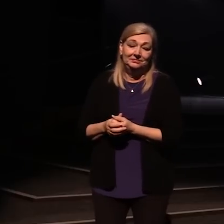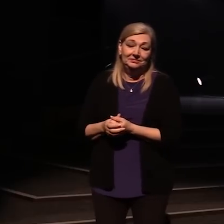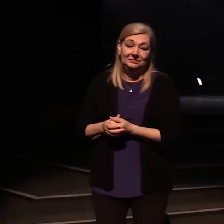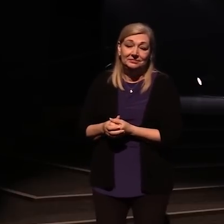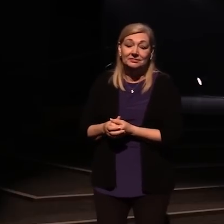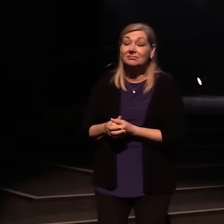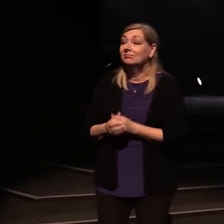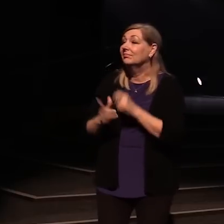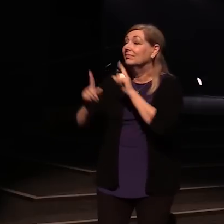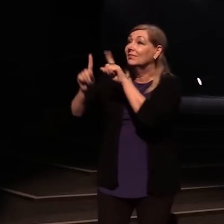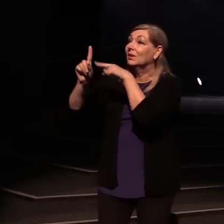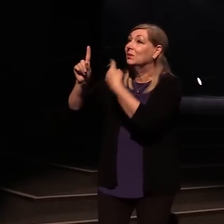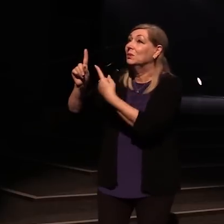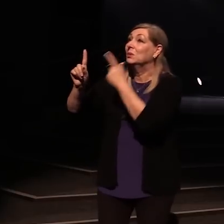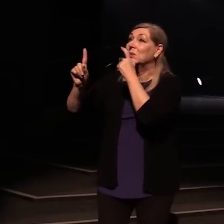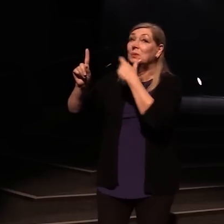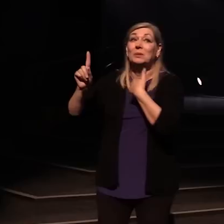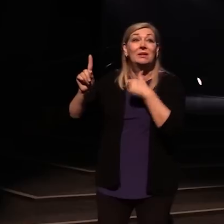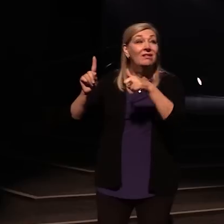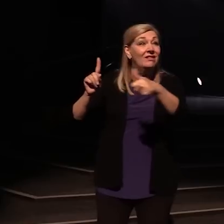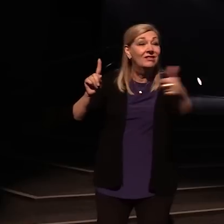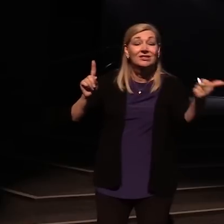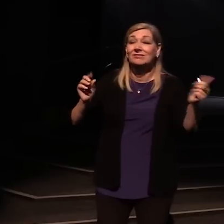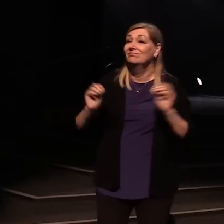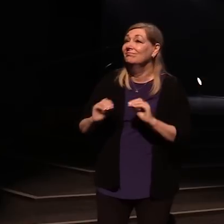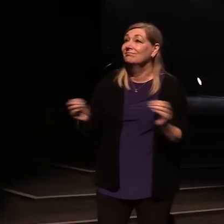You're the only one we're here for